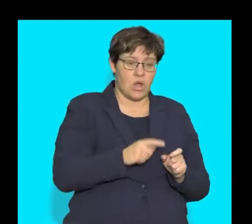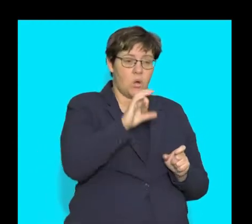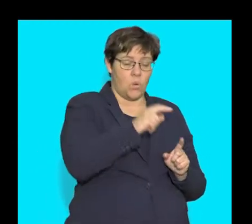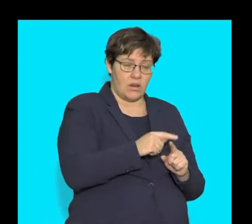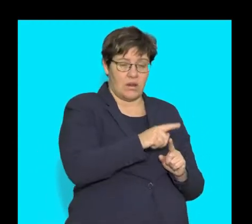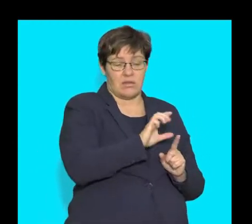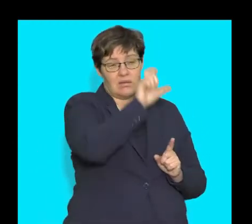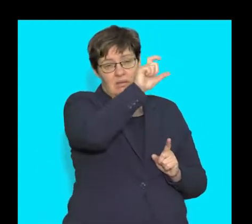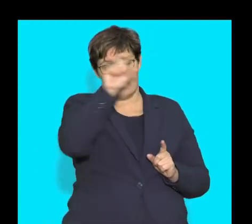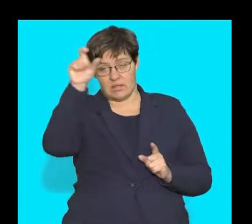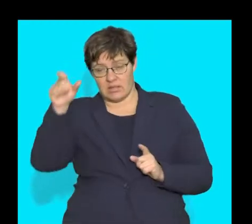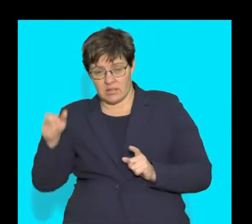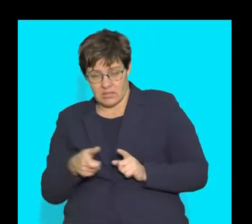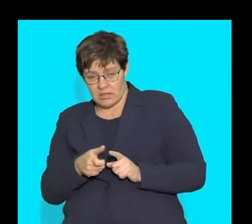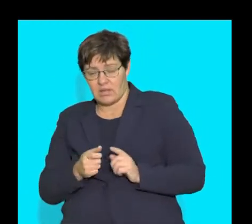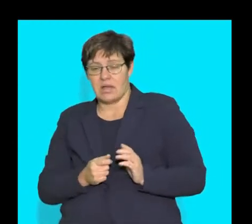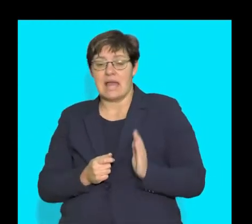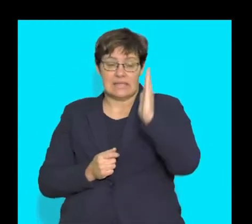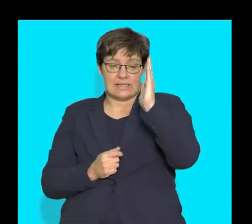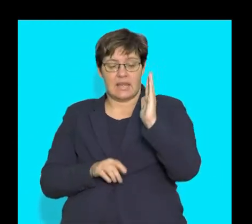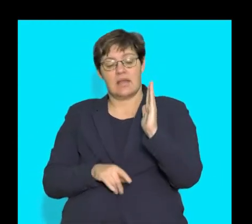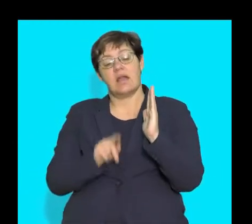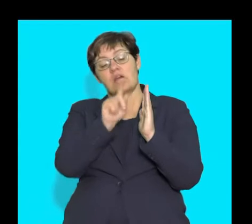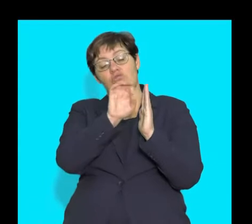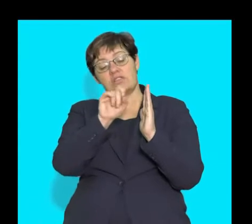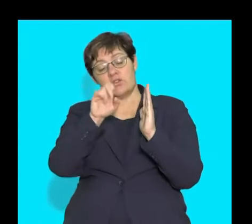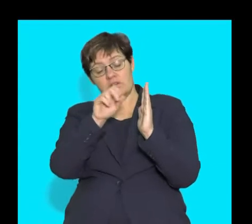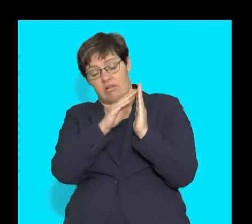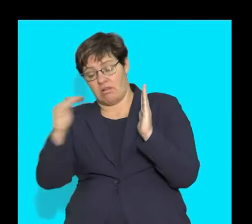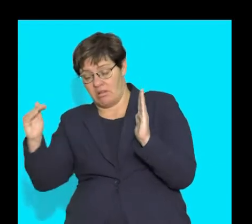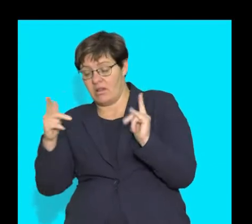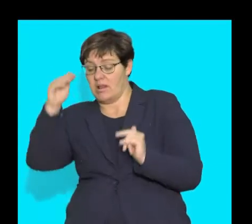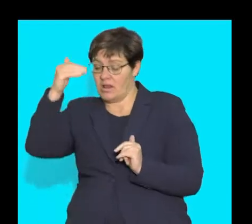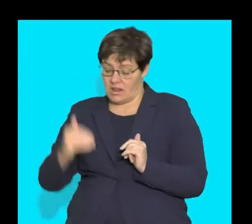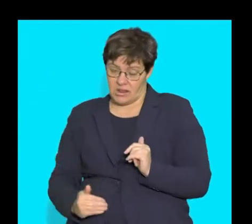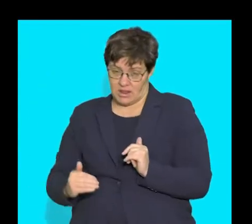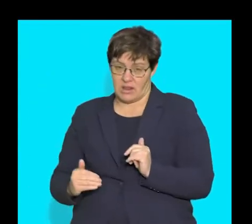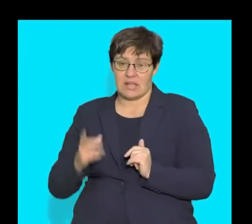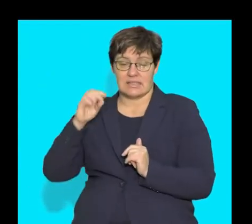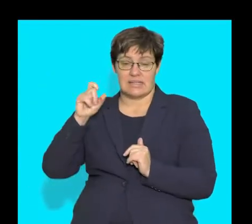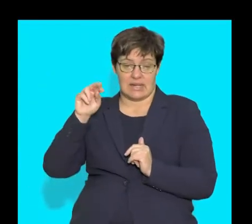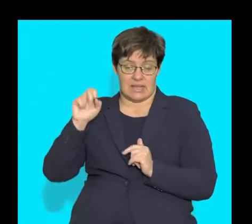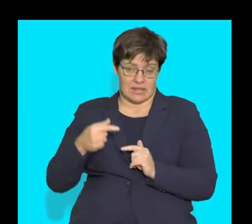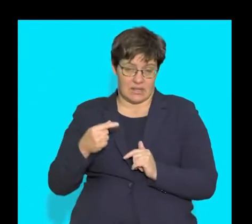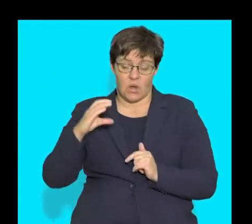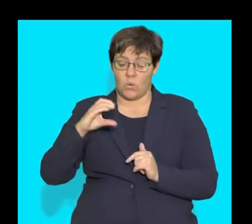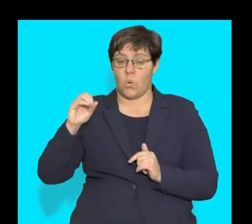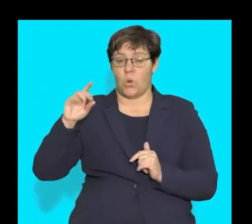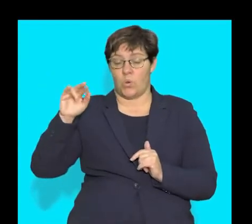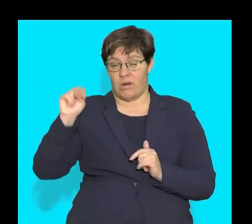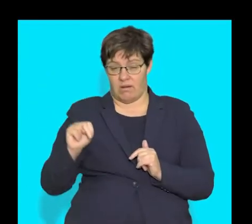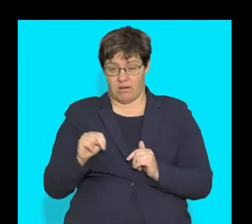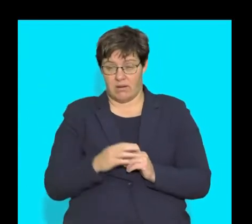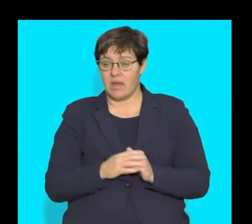being the colon, which has the ascending colon, the transverse colon, along with the descending colon.